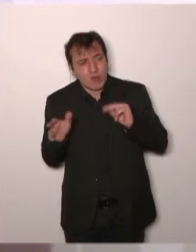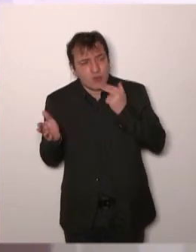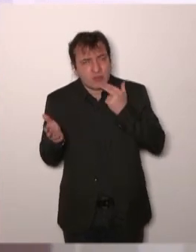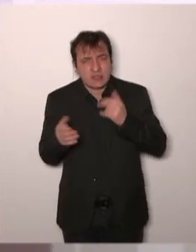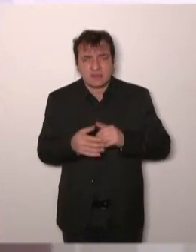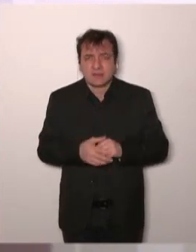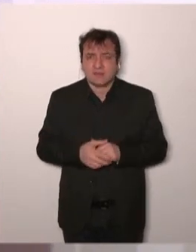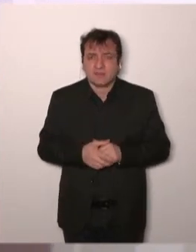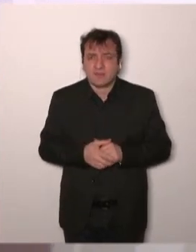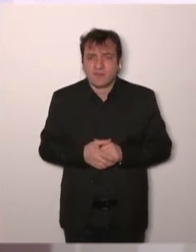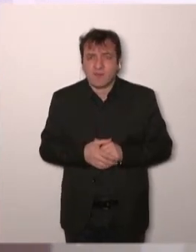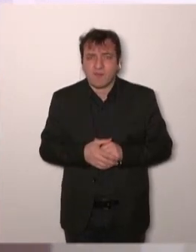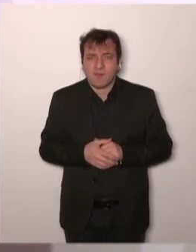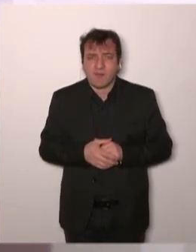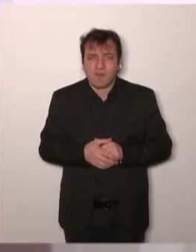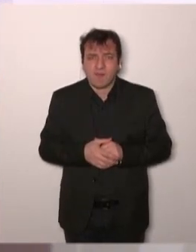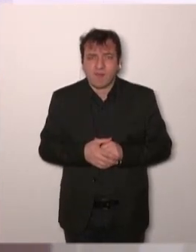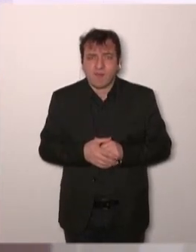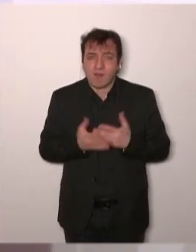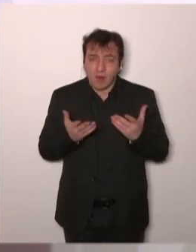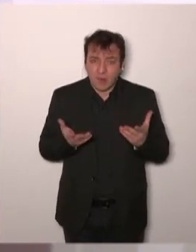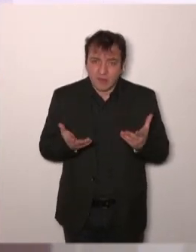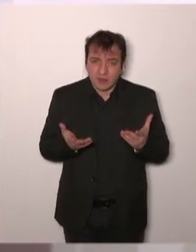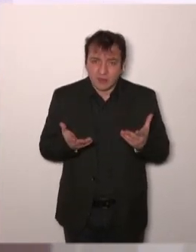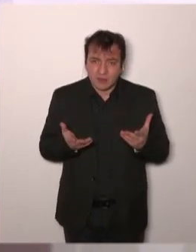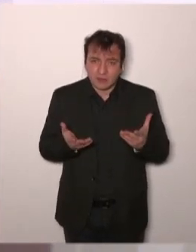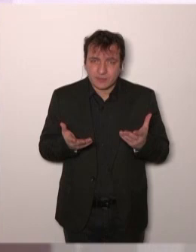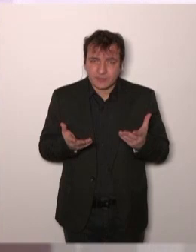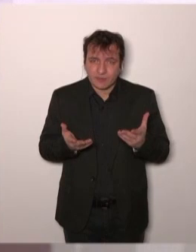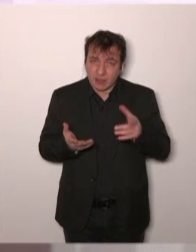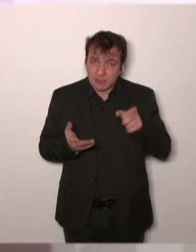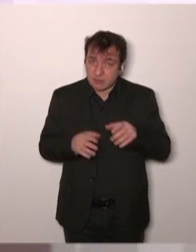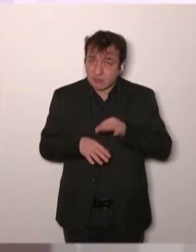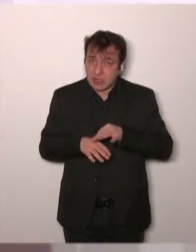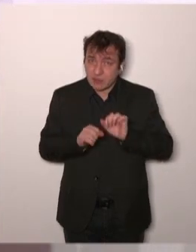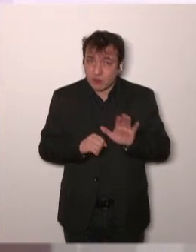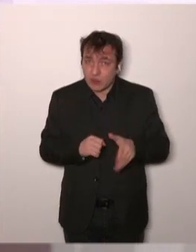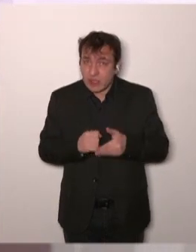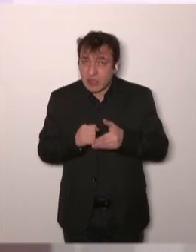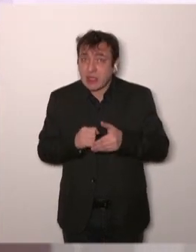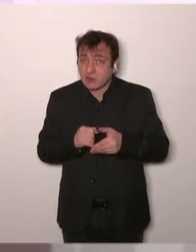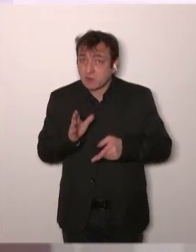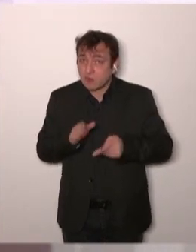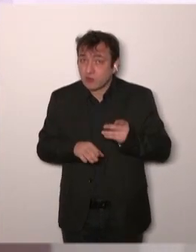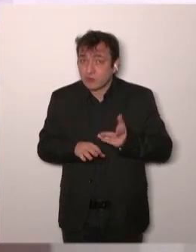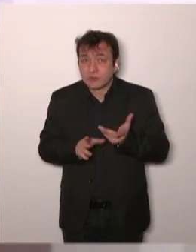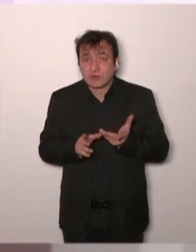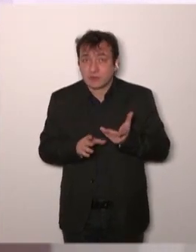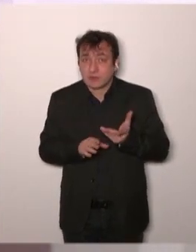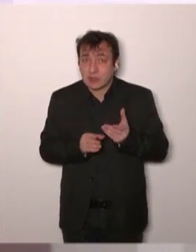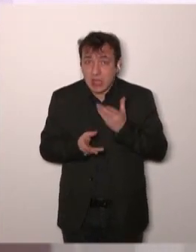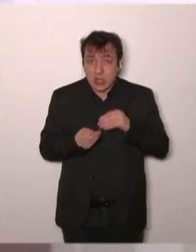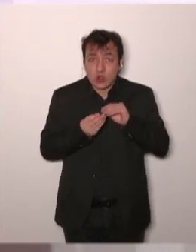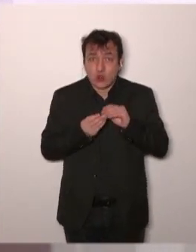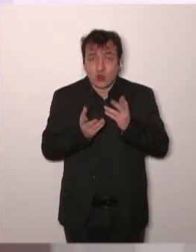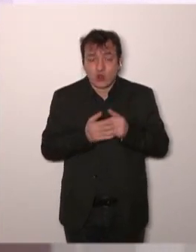help the patient most is early stage. Early stage disease where we can apply radiation oncology, where we can apply surgery, where we can